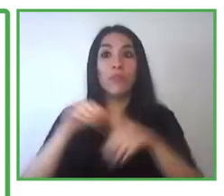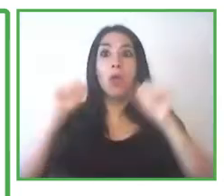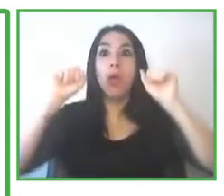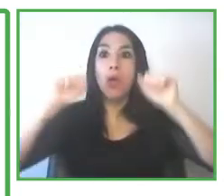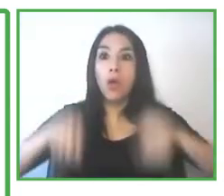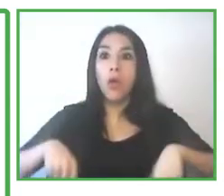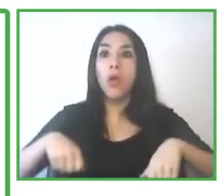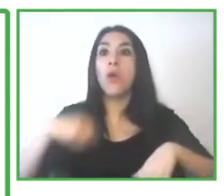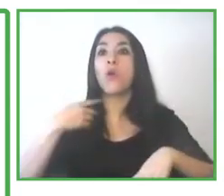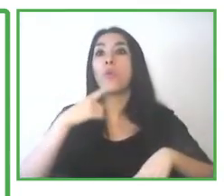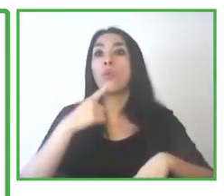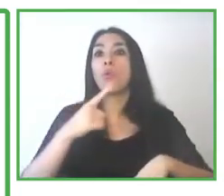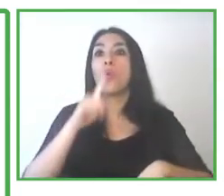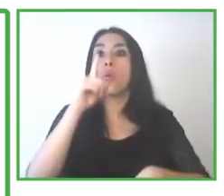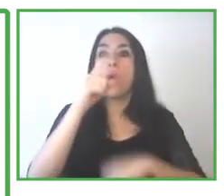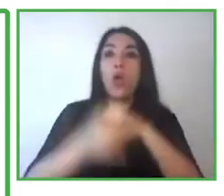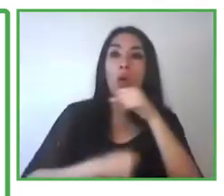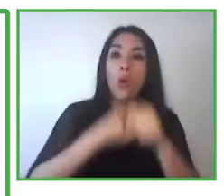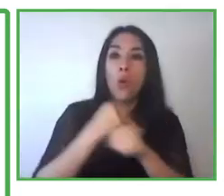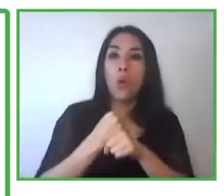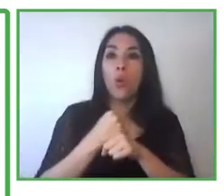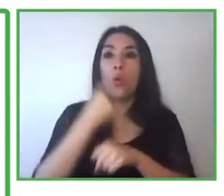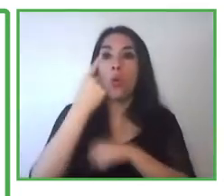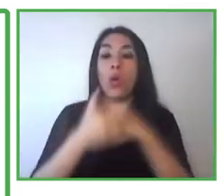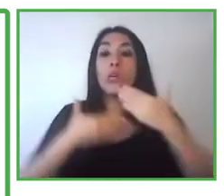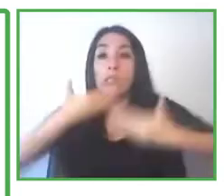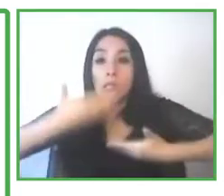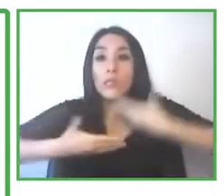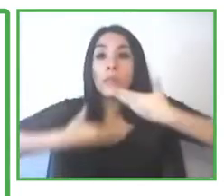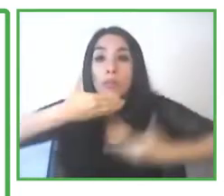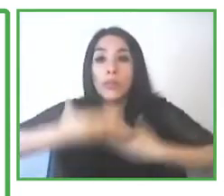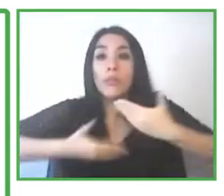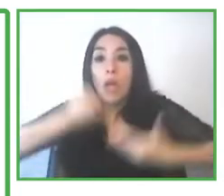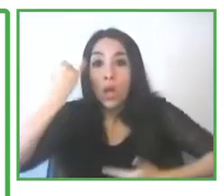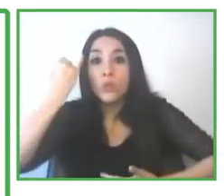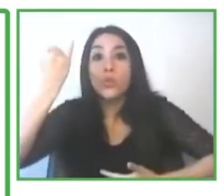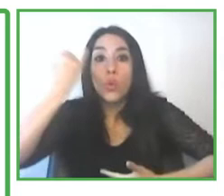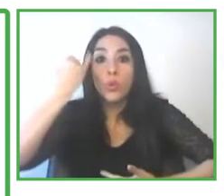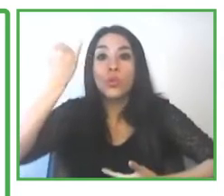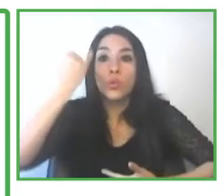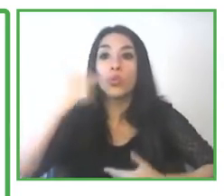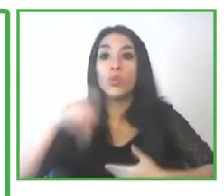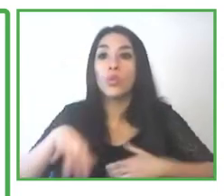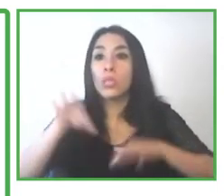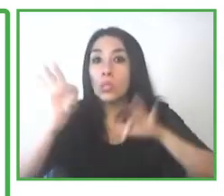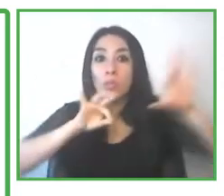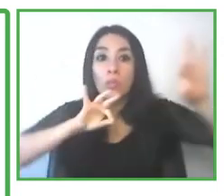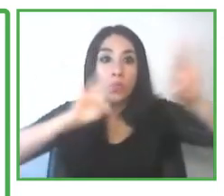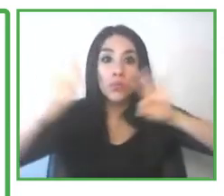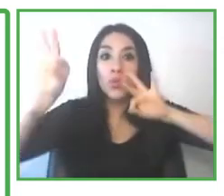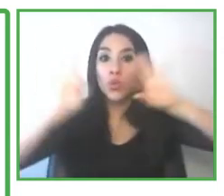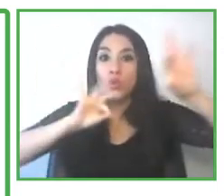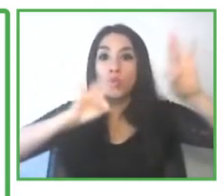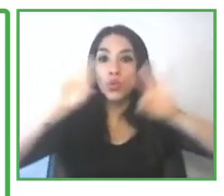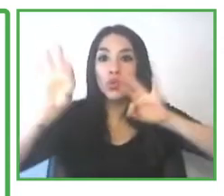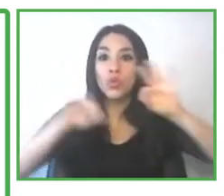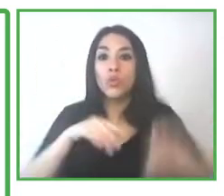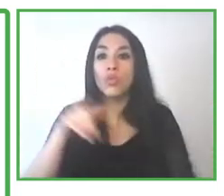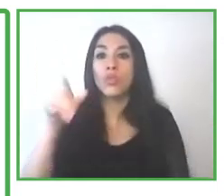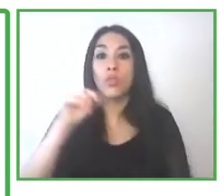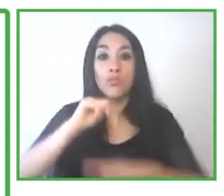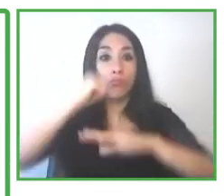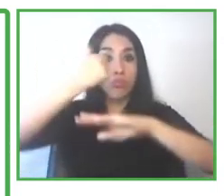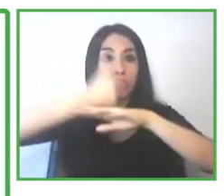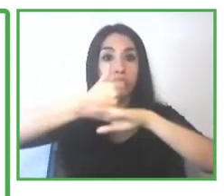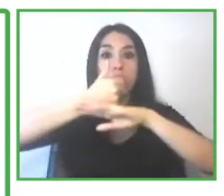people with disabilities. For this reason, every year the program chooses three initiatives. And